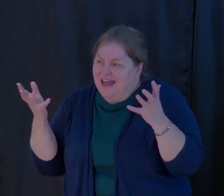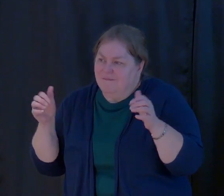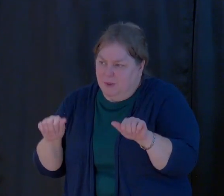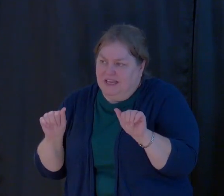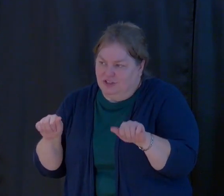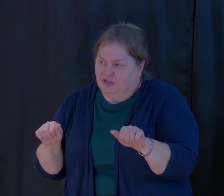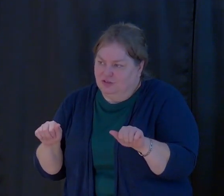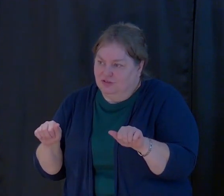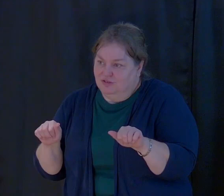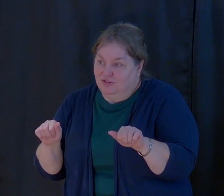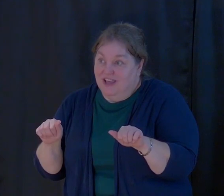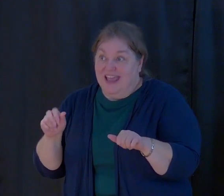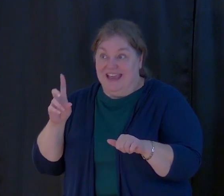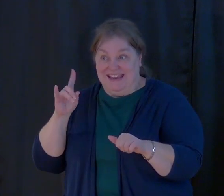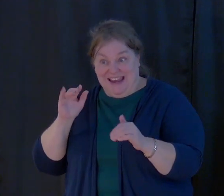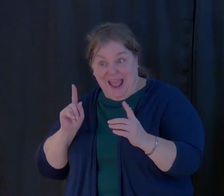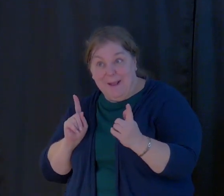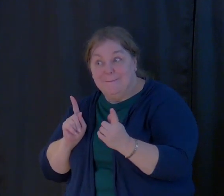Have I measured up?